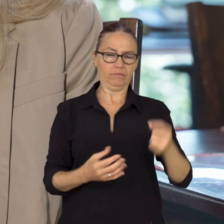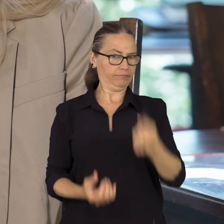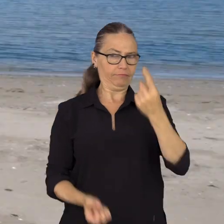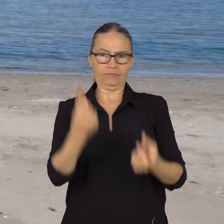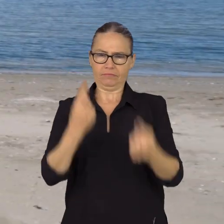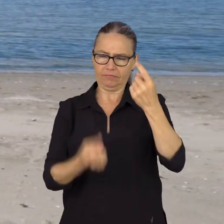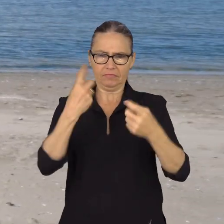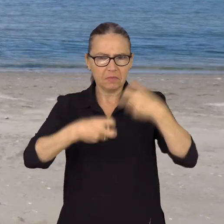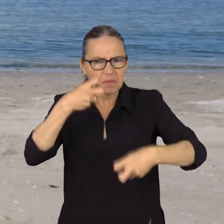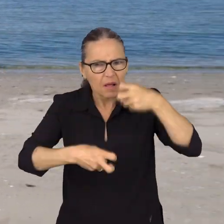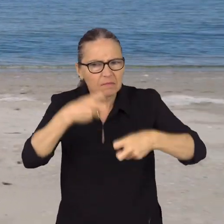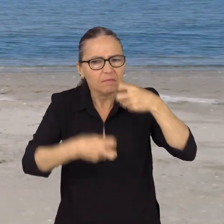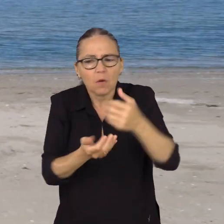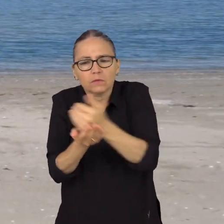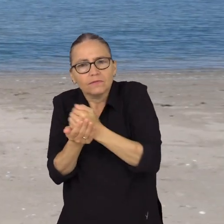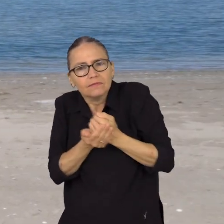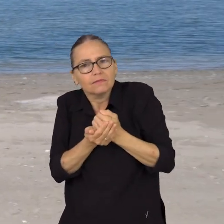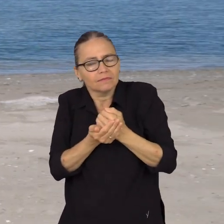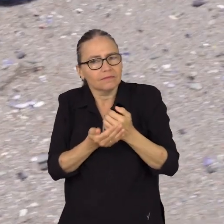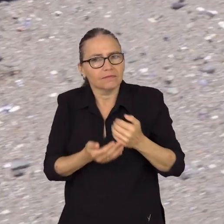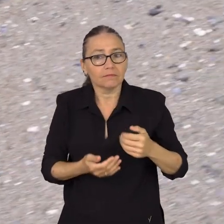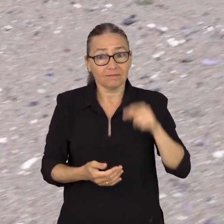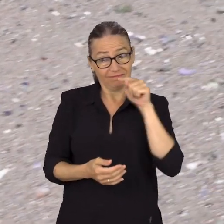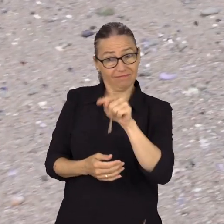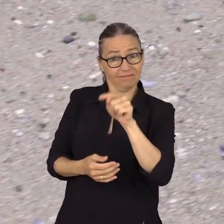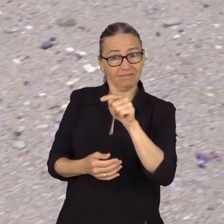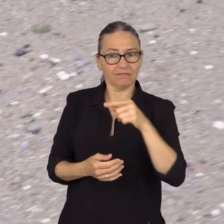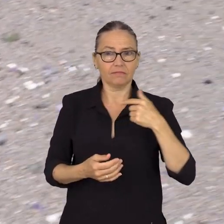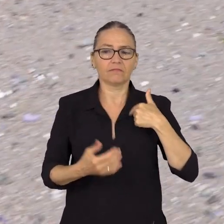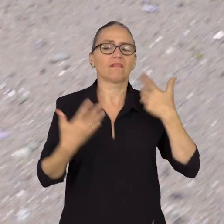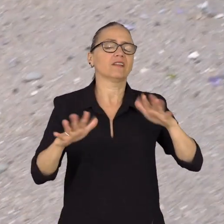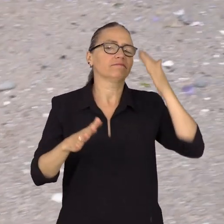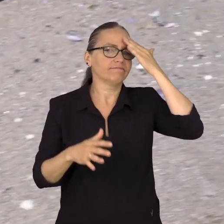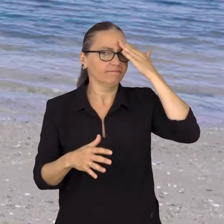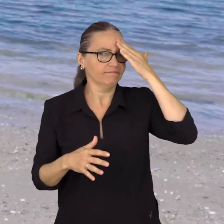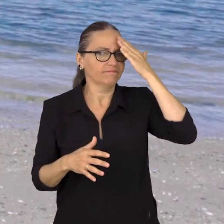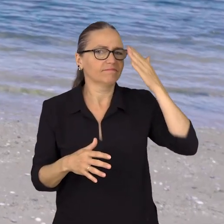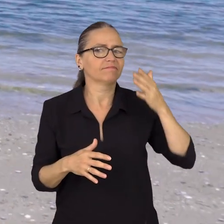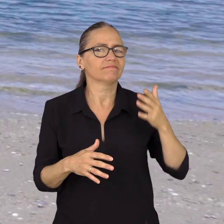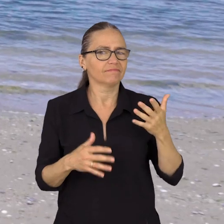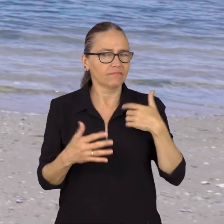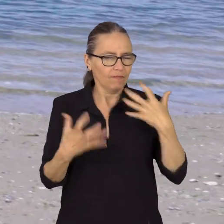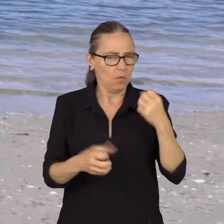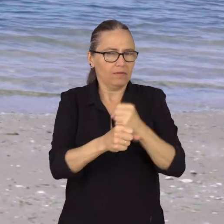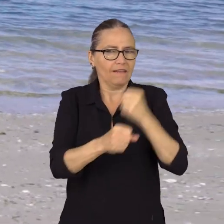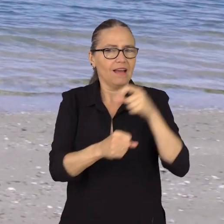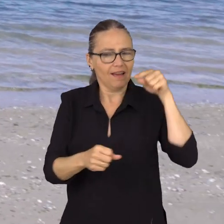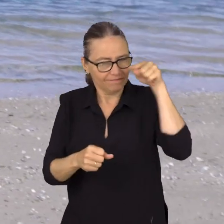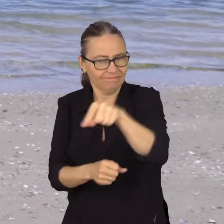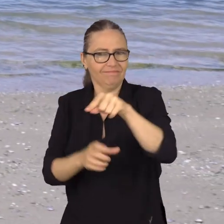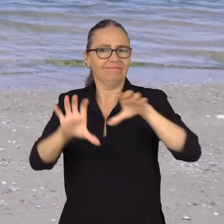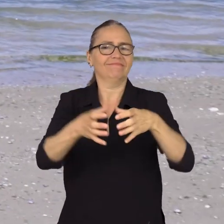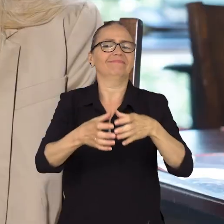the protected area was facing. So that's when I remember I knew I love to